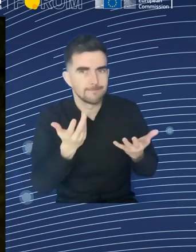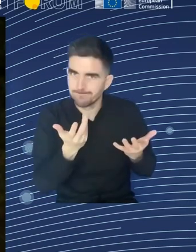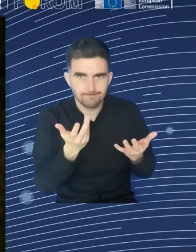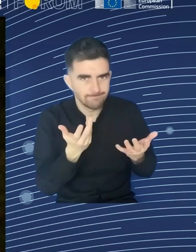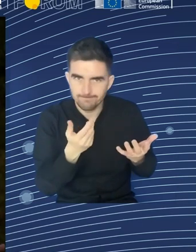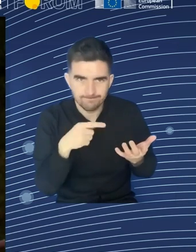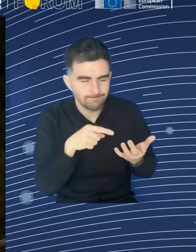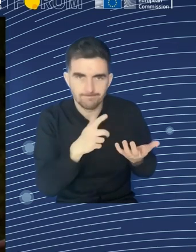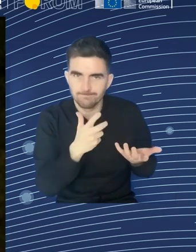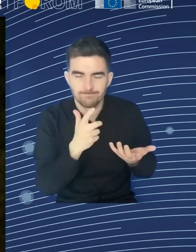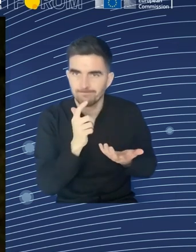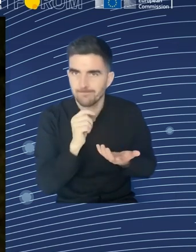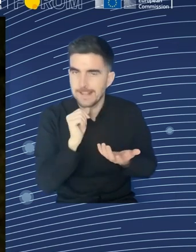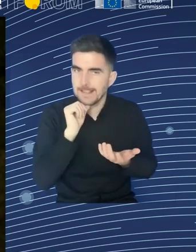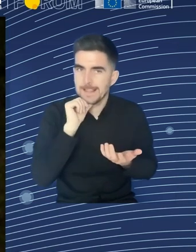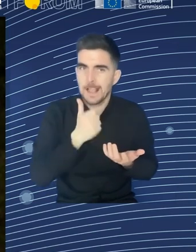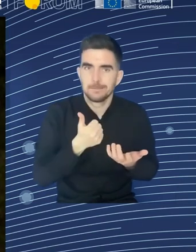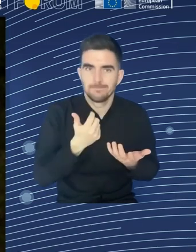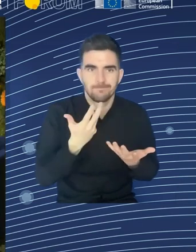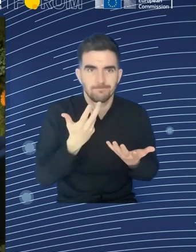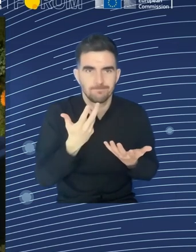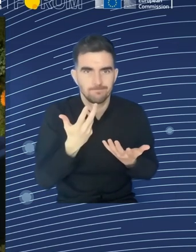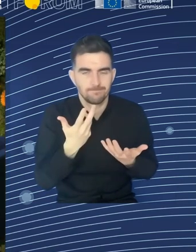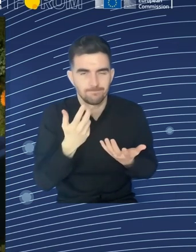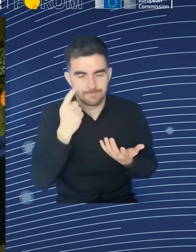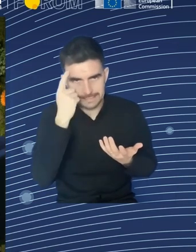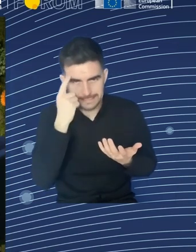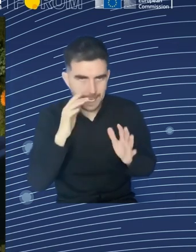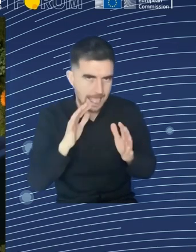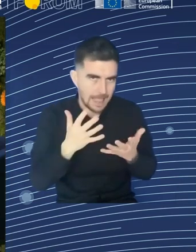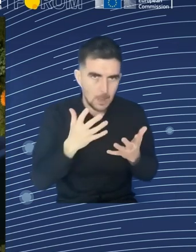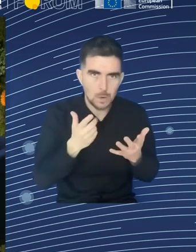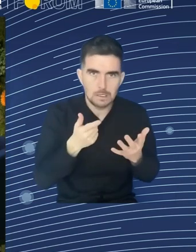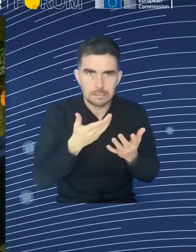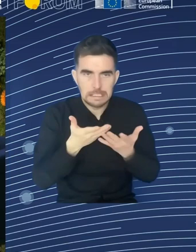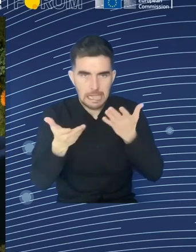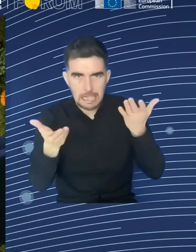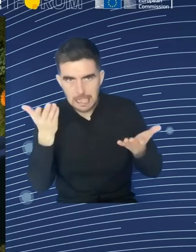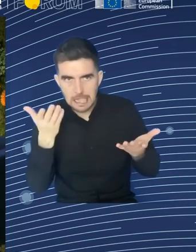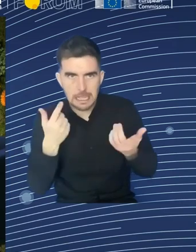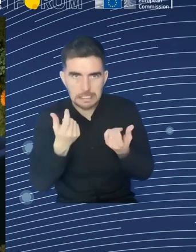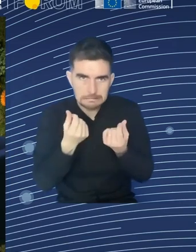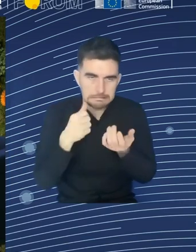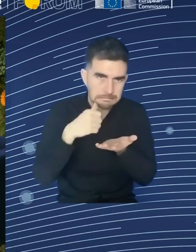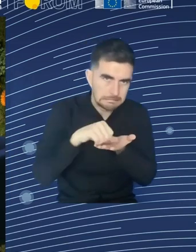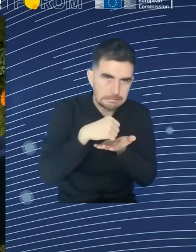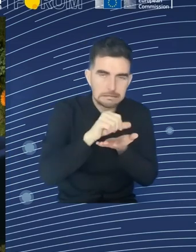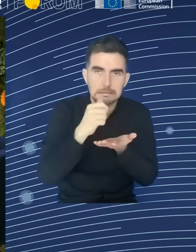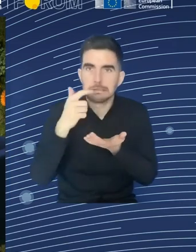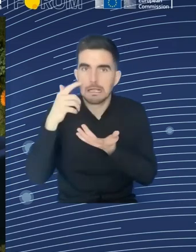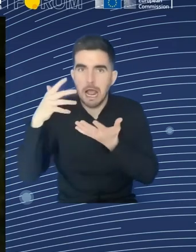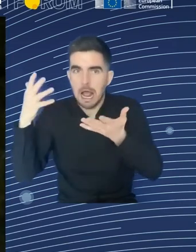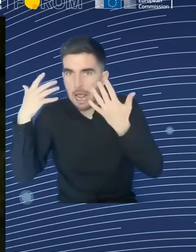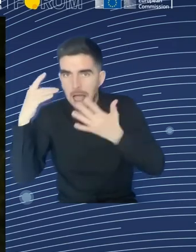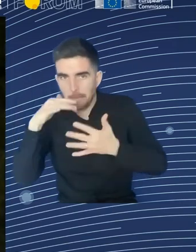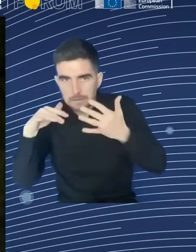mitigation policies, right? So, I'm going to come to the quick fix. I don't believe in quick fixes. I've